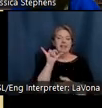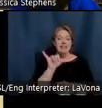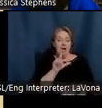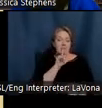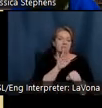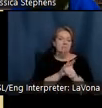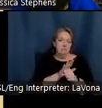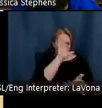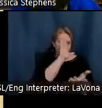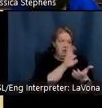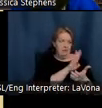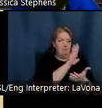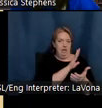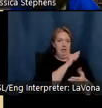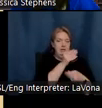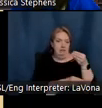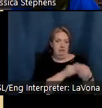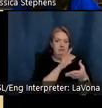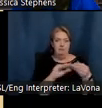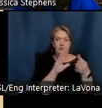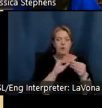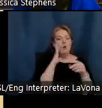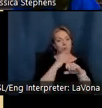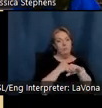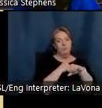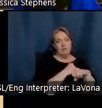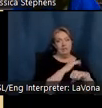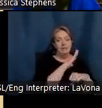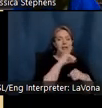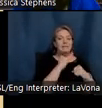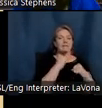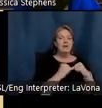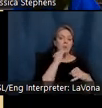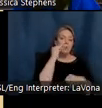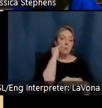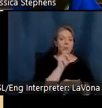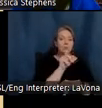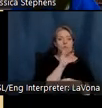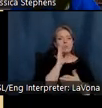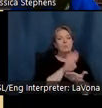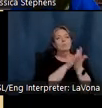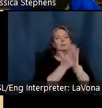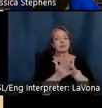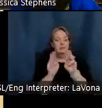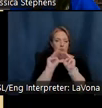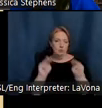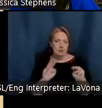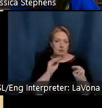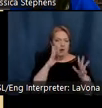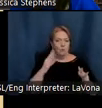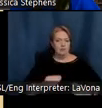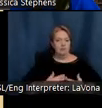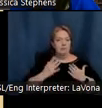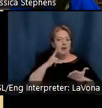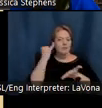her husband would be protected, and his last home and studio would become a museum and an inspiration for